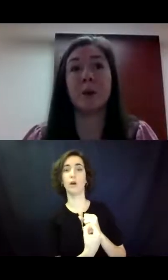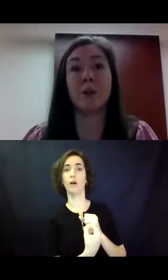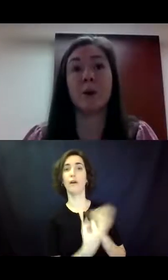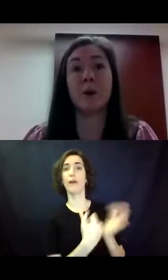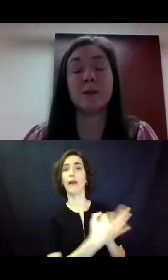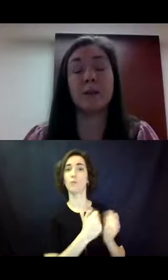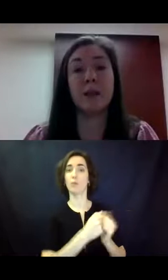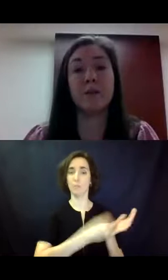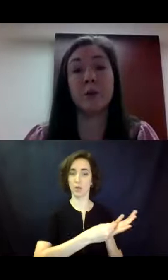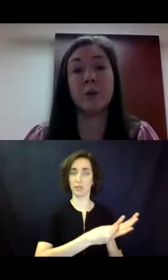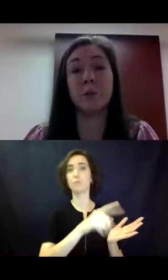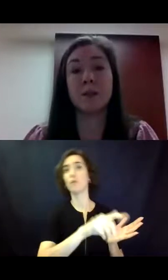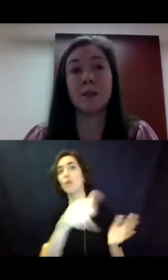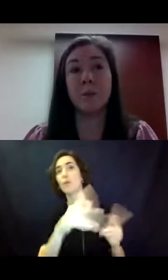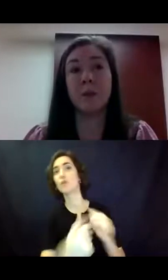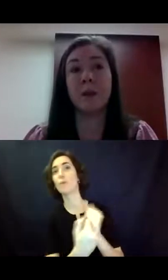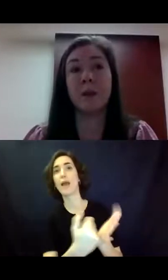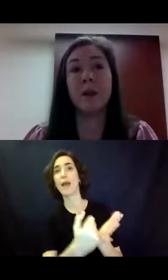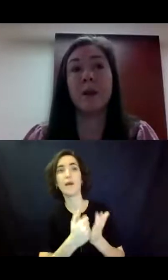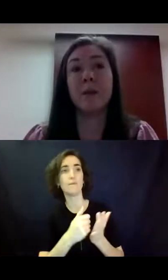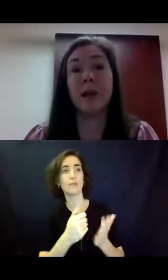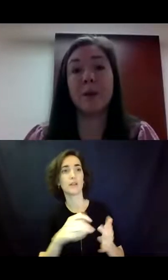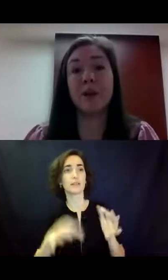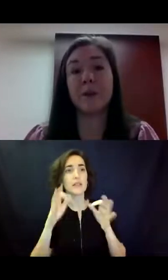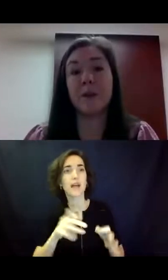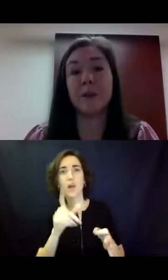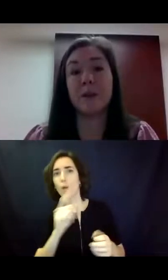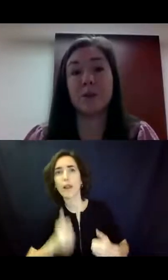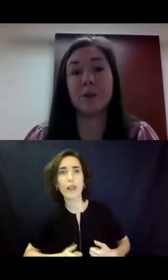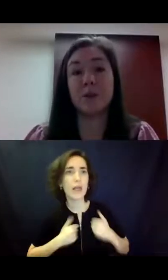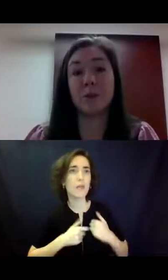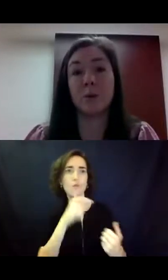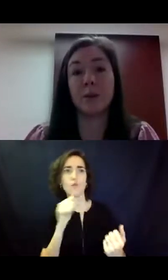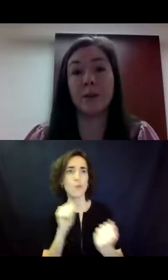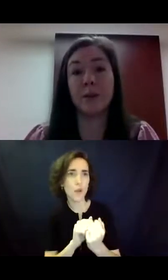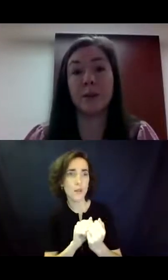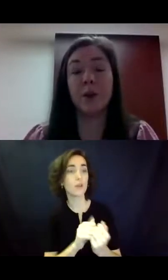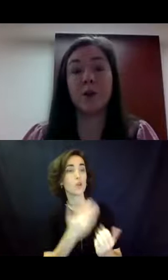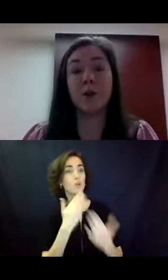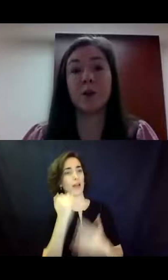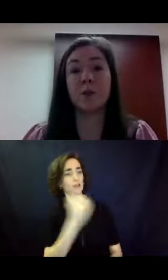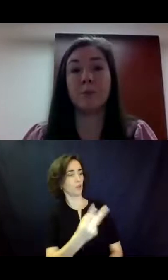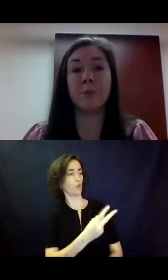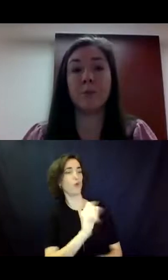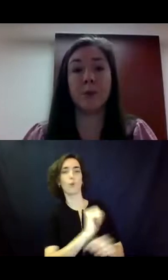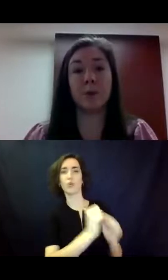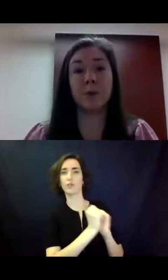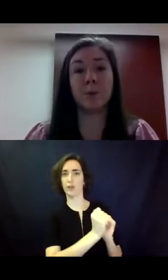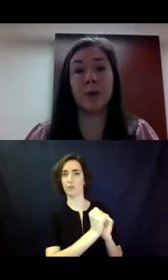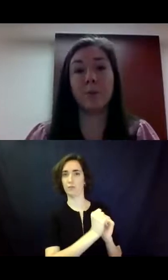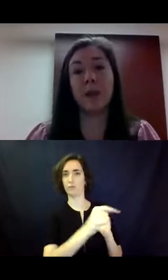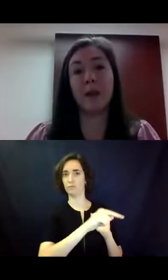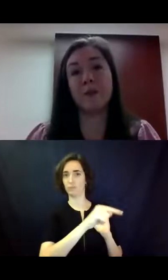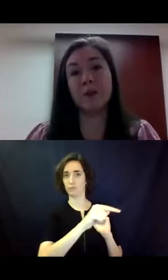and where you want to live, and who you want to live with, it might be good for those individuals to work together, so the people who are